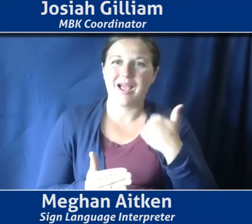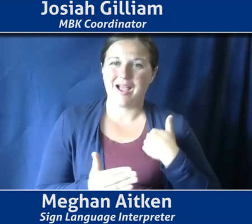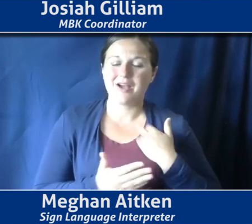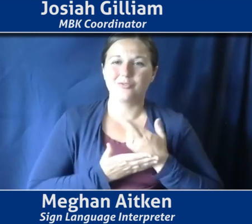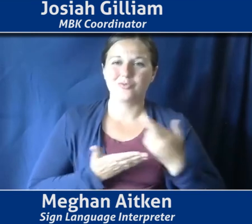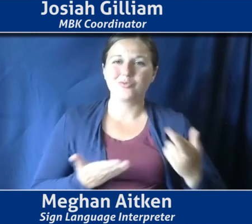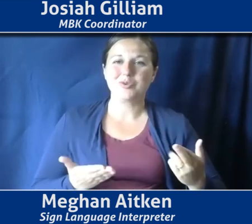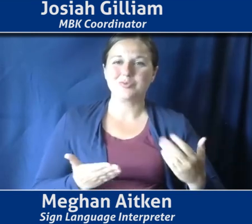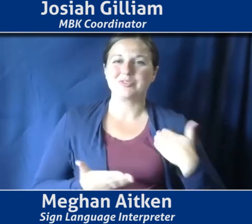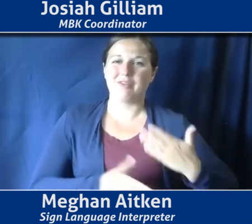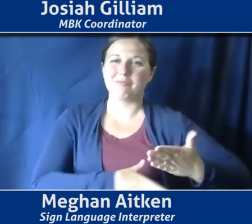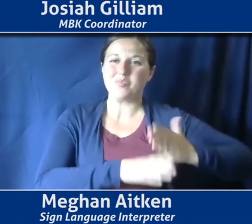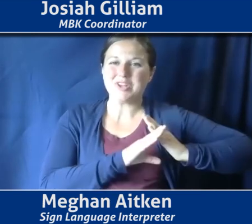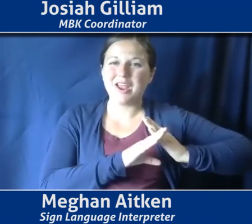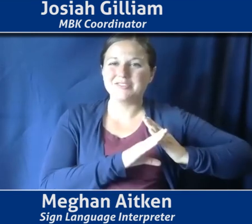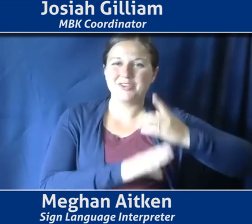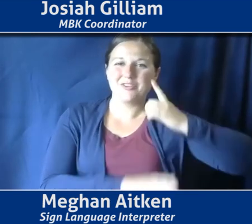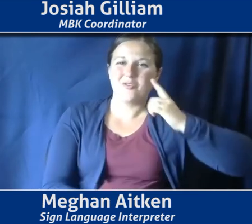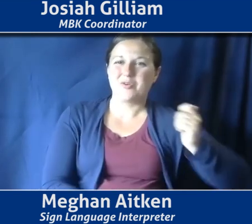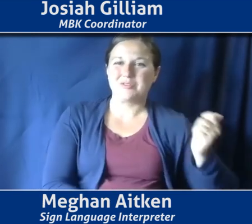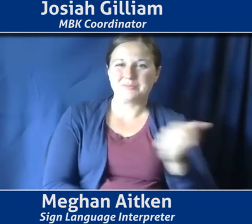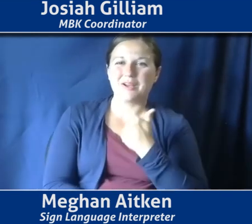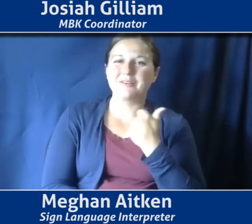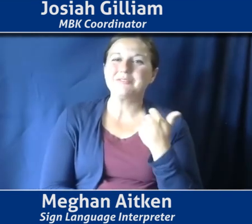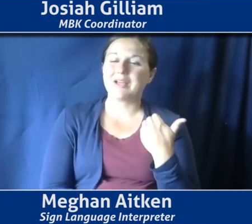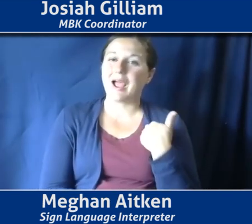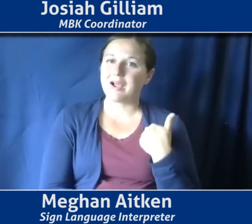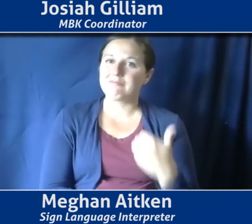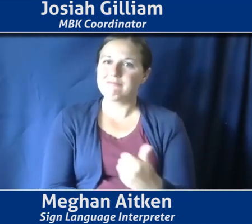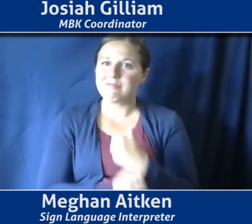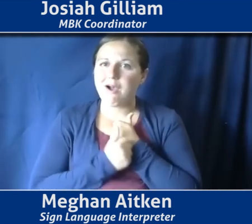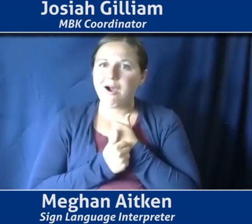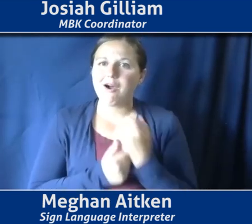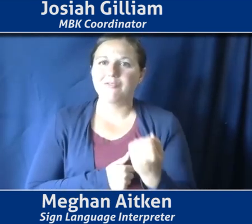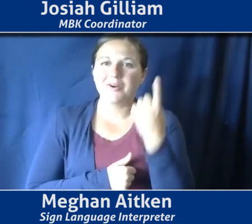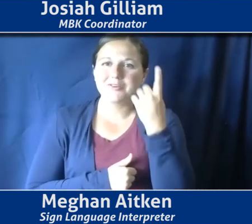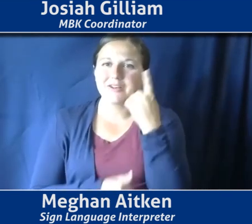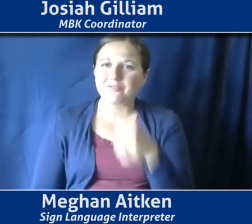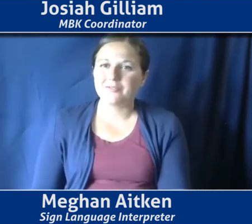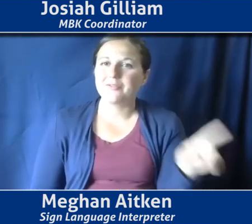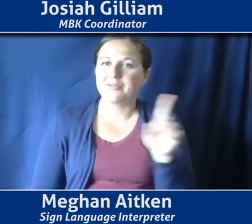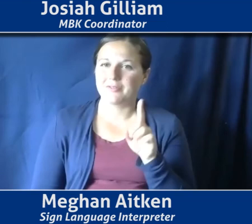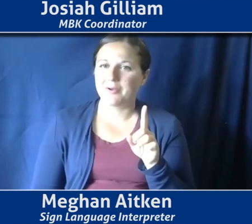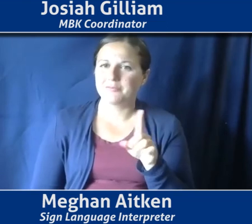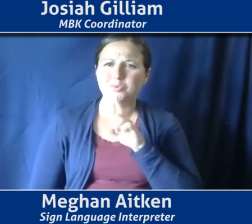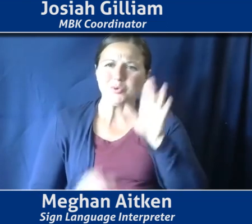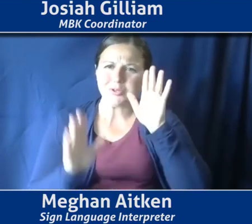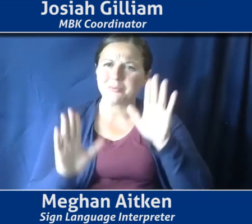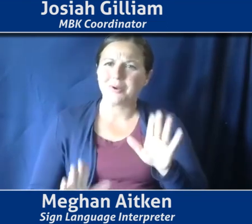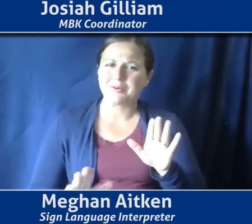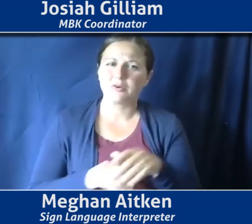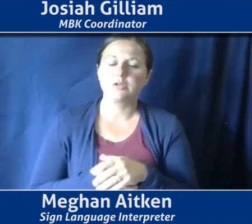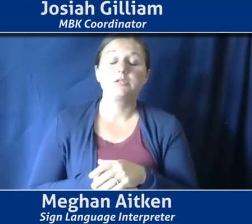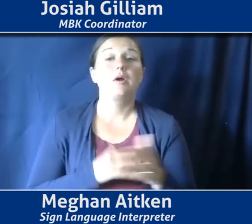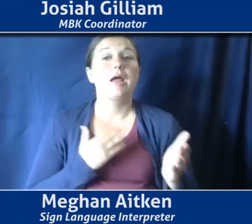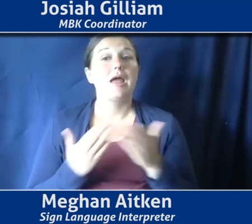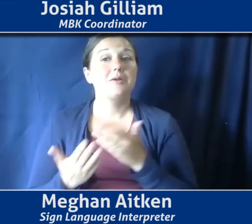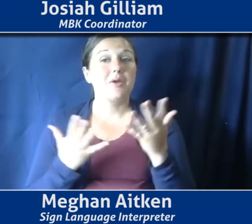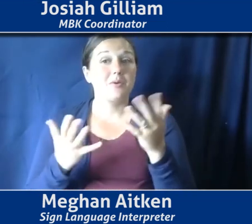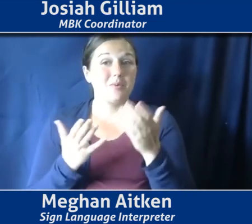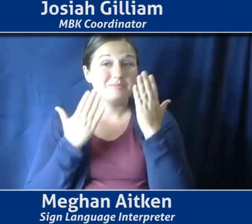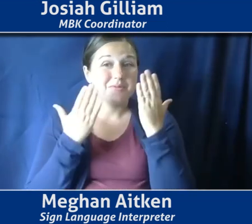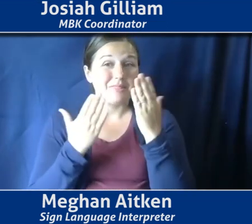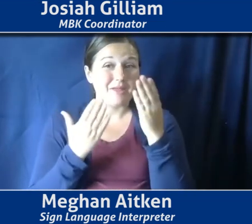counsel, uh, and love and understanding, you know, for them. Um, and, uh, and so anyways, I want to thank you both because